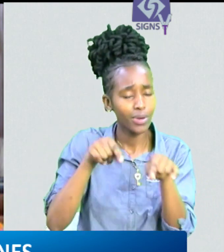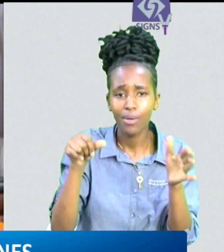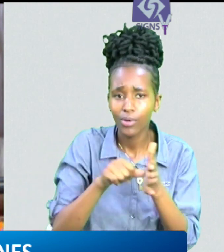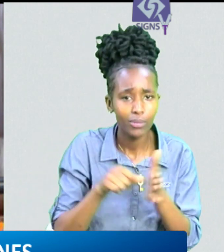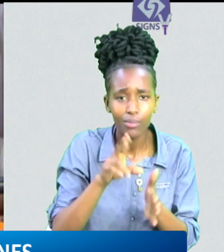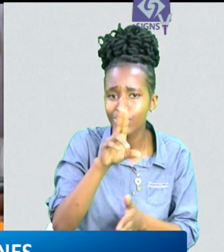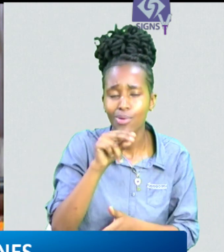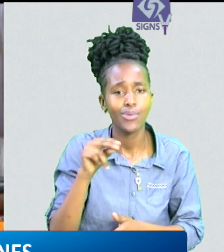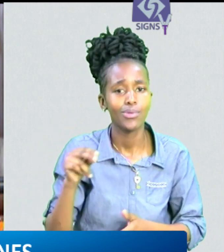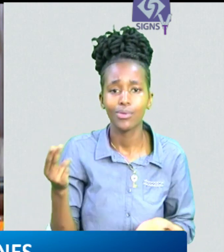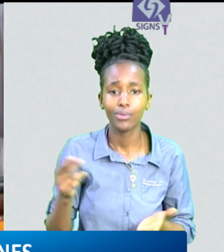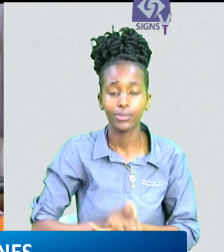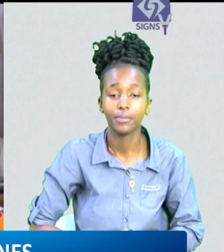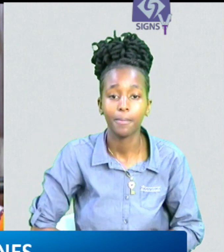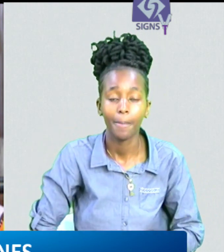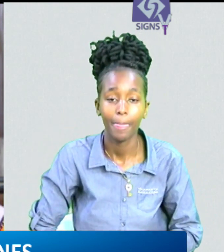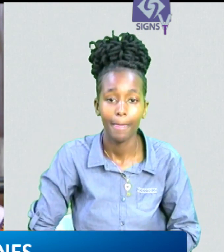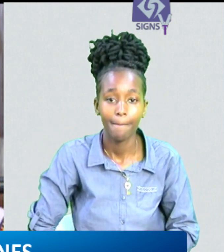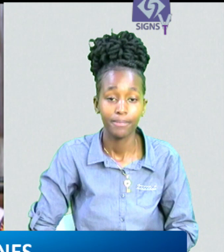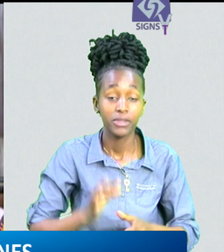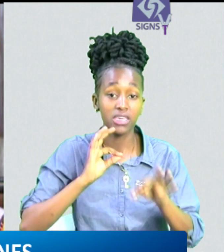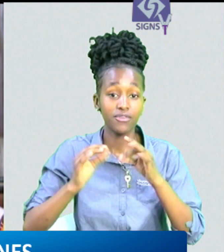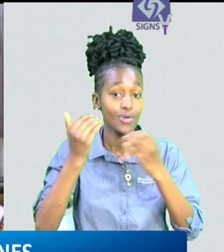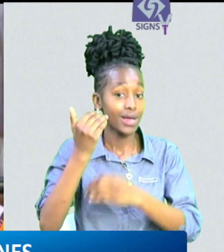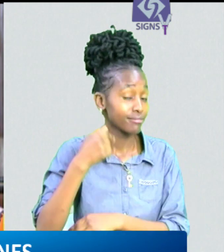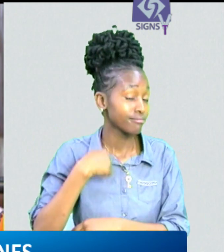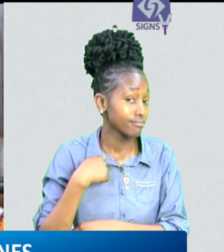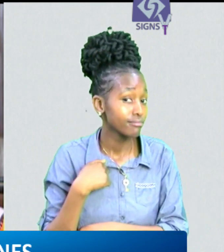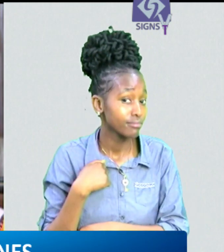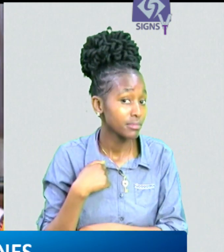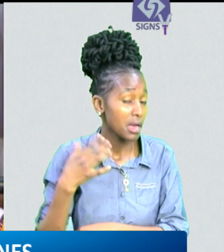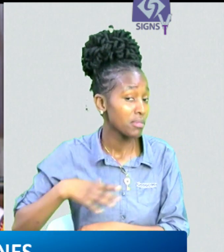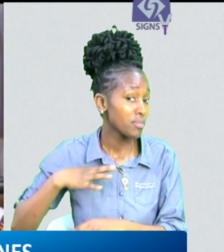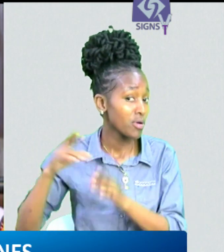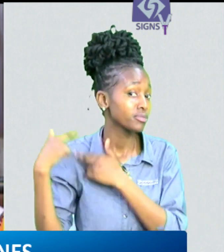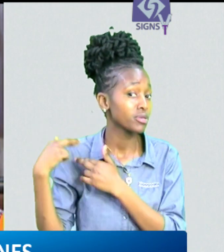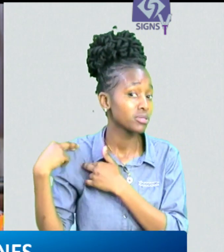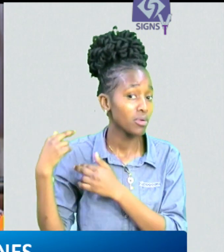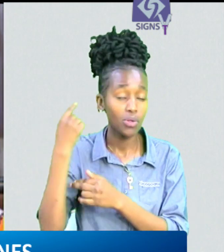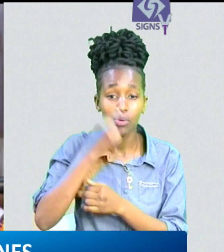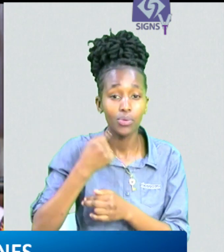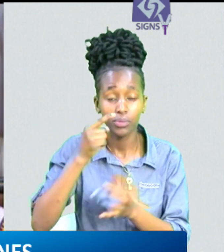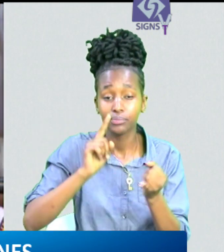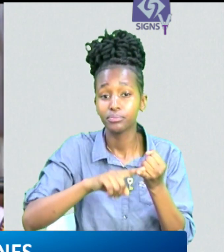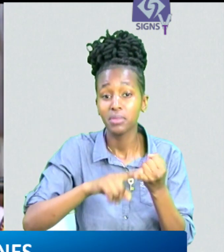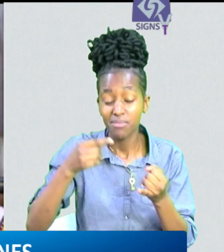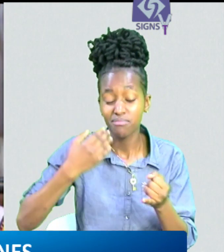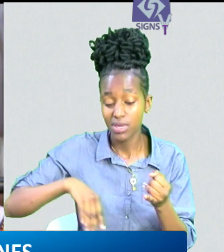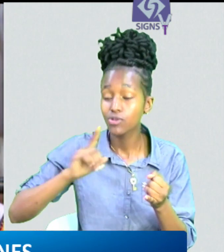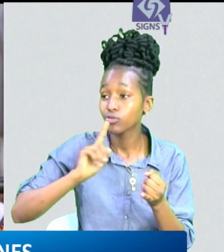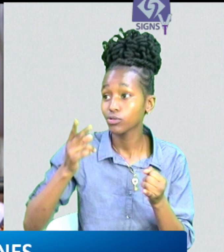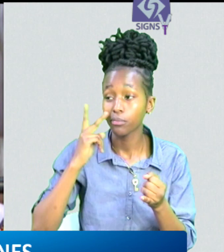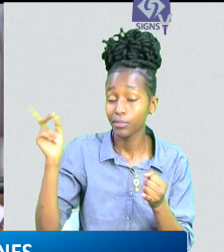the summits not people who are responsible for this climate crisis in the first place and if you ask me